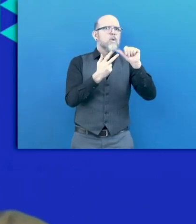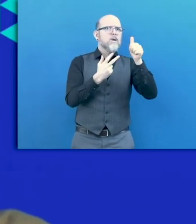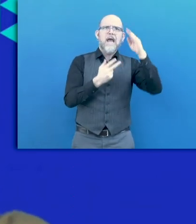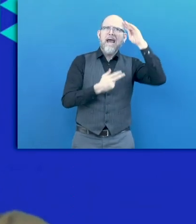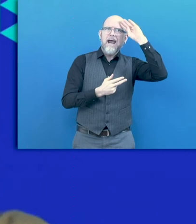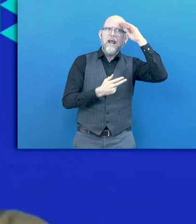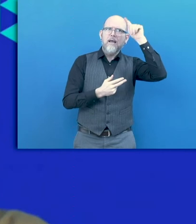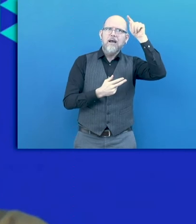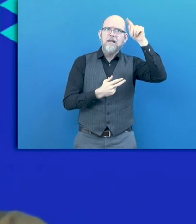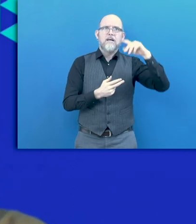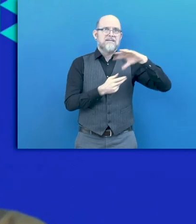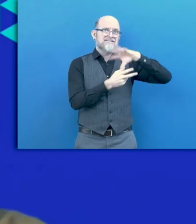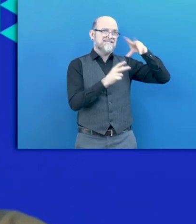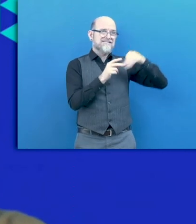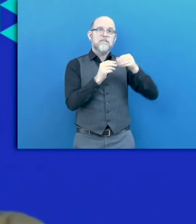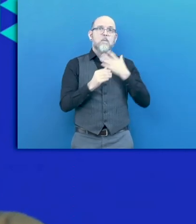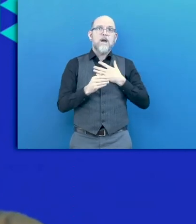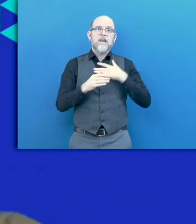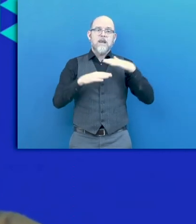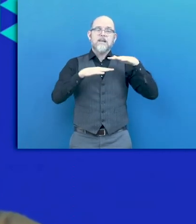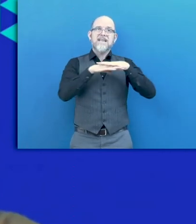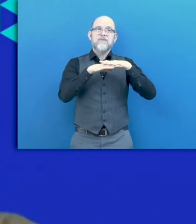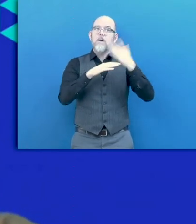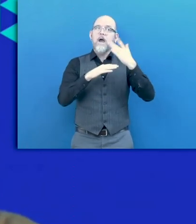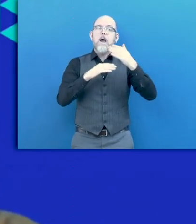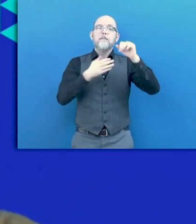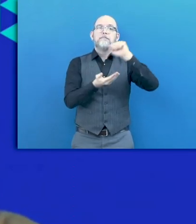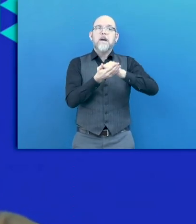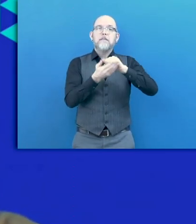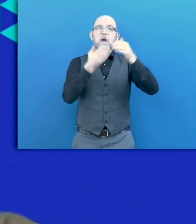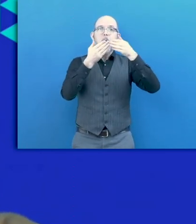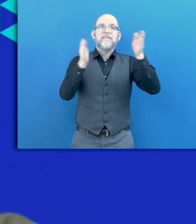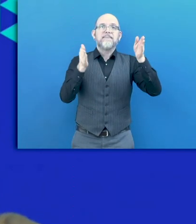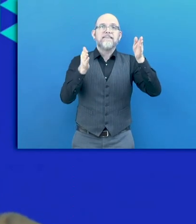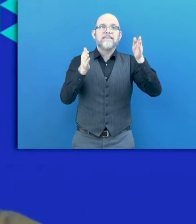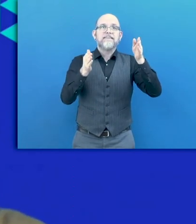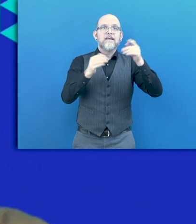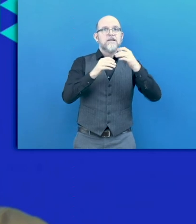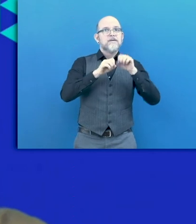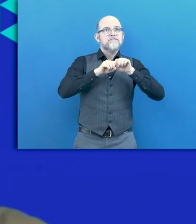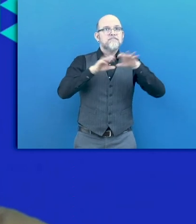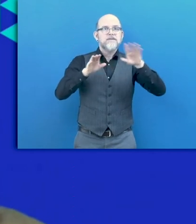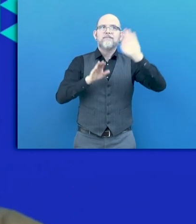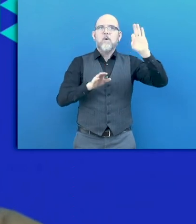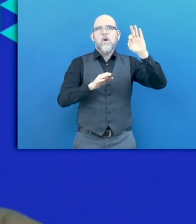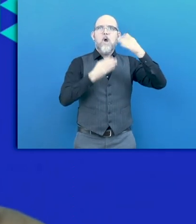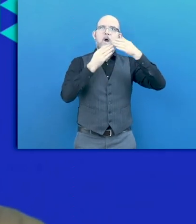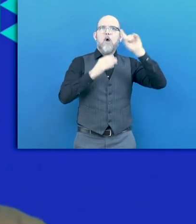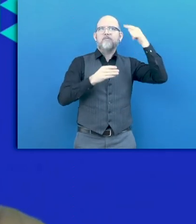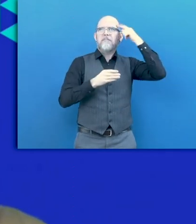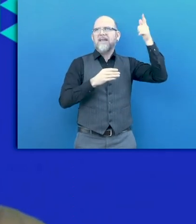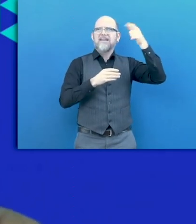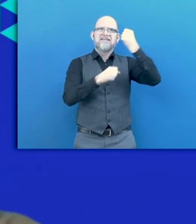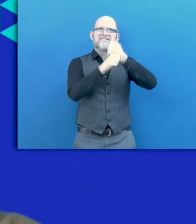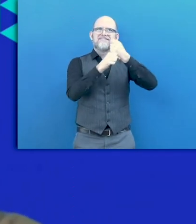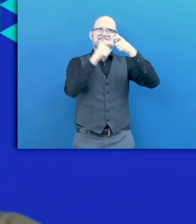a network of public sector employers committed to persons with disabilities. We also see, and we have been supporting, and others